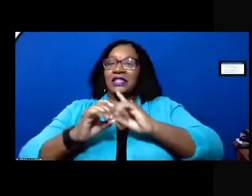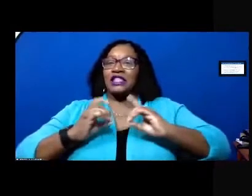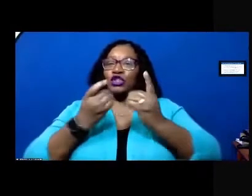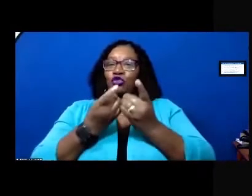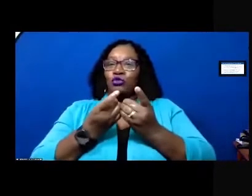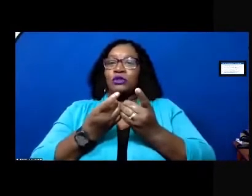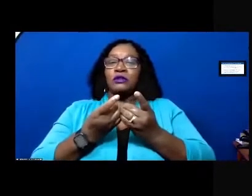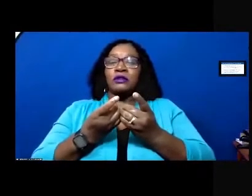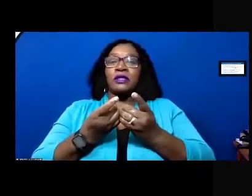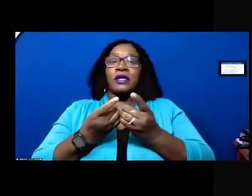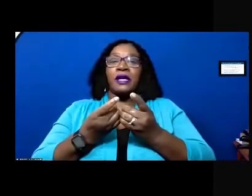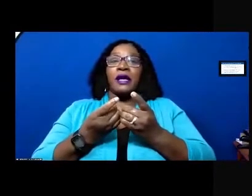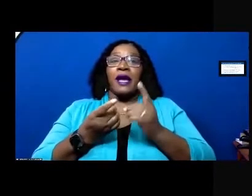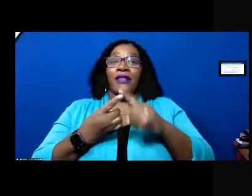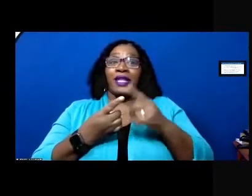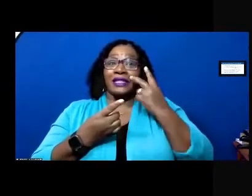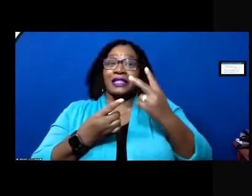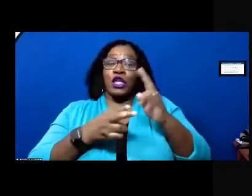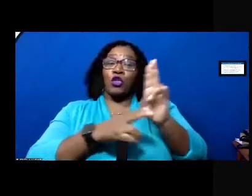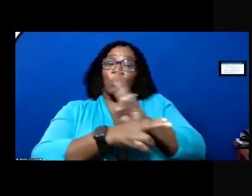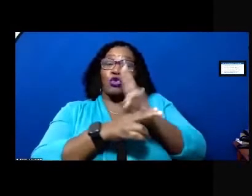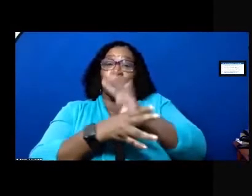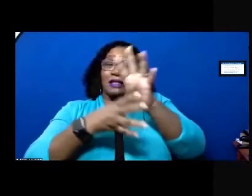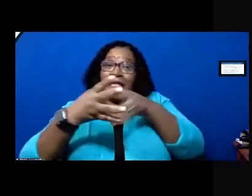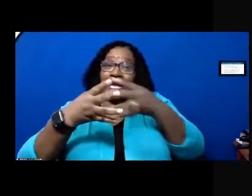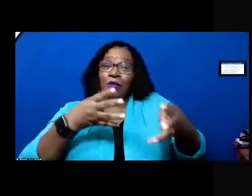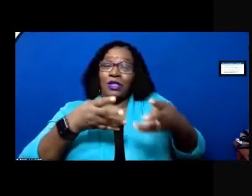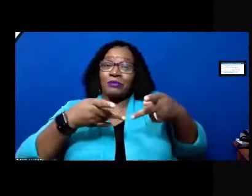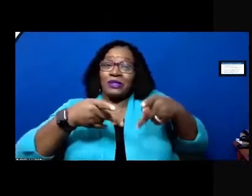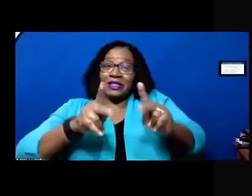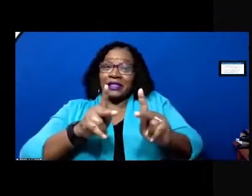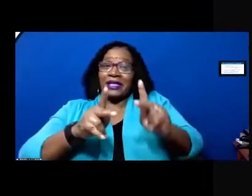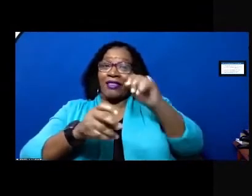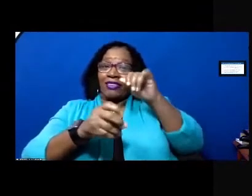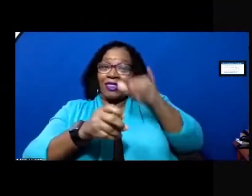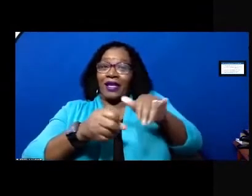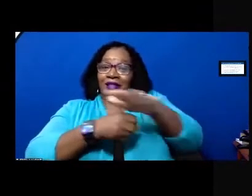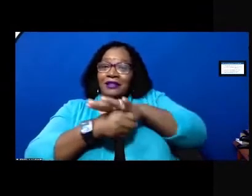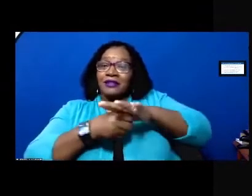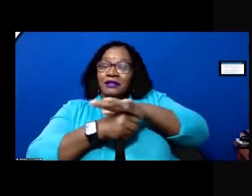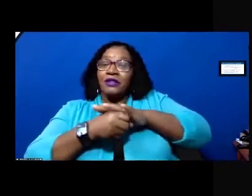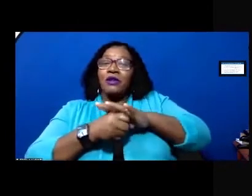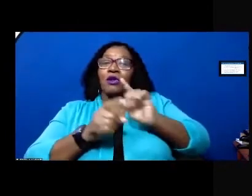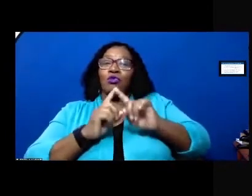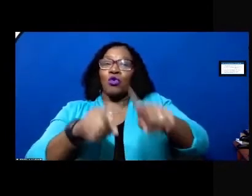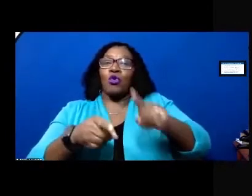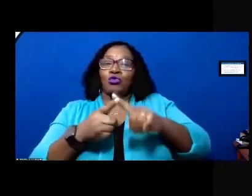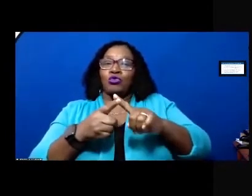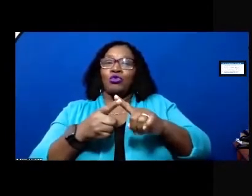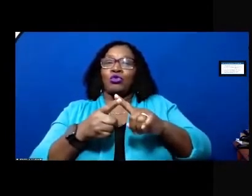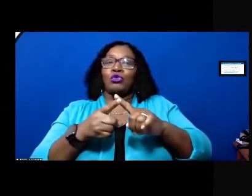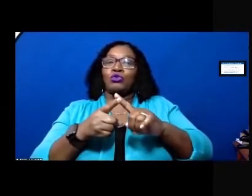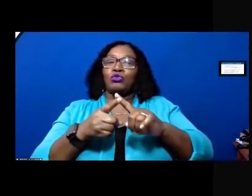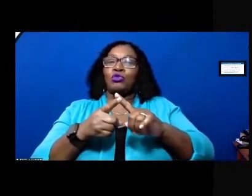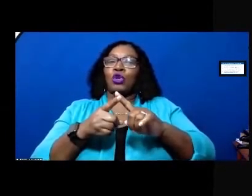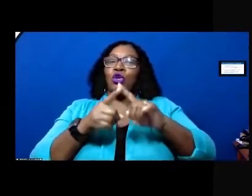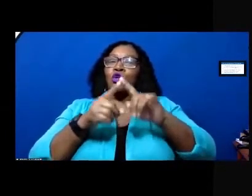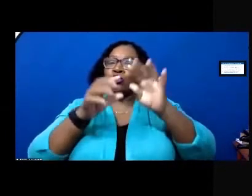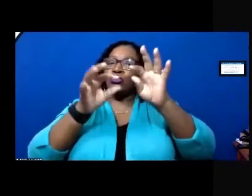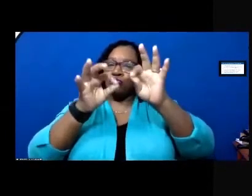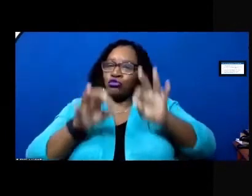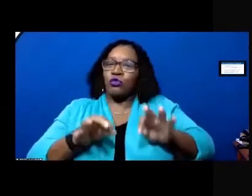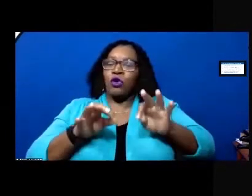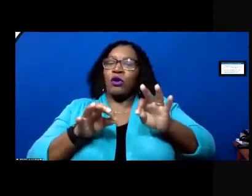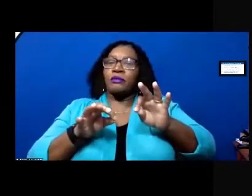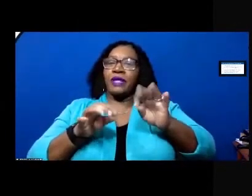then to see the use tables that are permitted within that district you go to the uniform development ordinance and